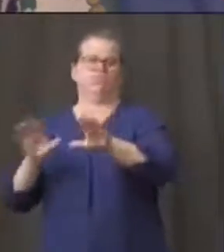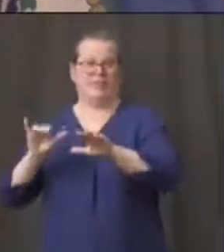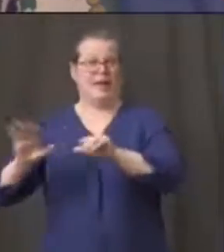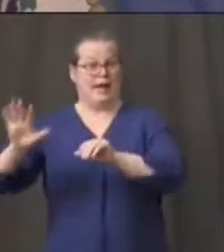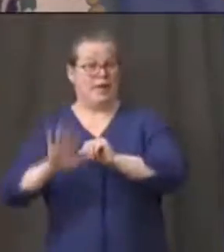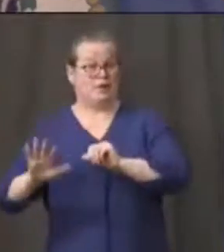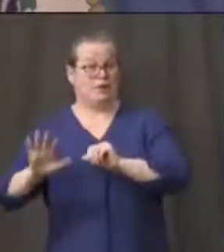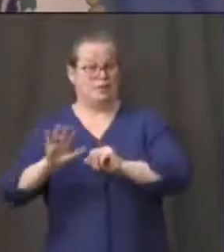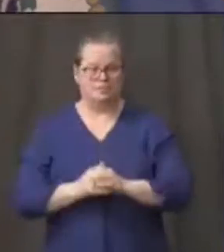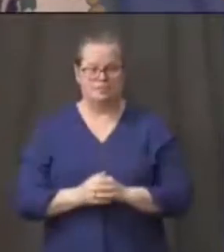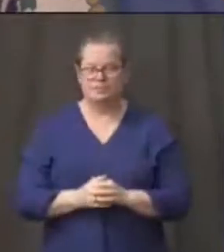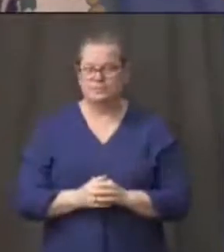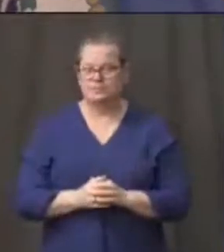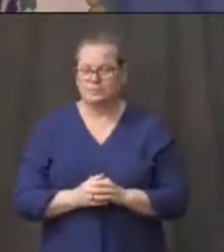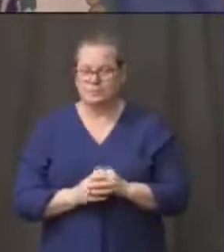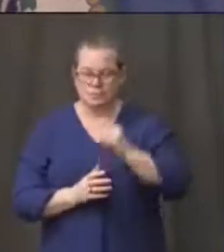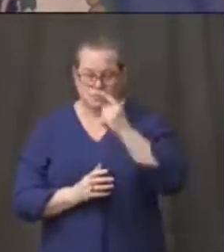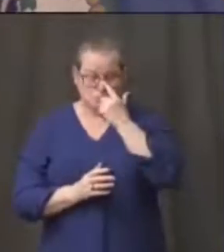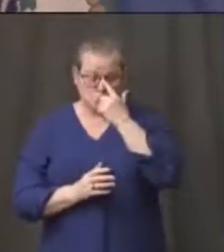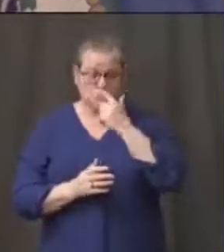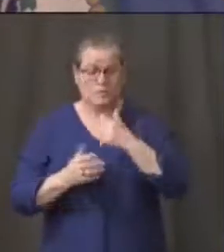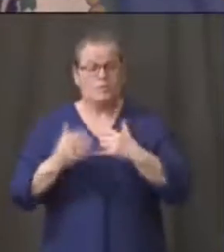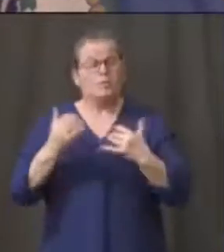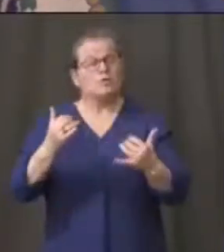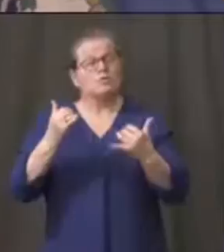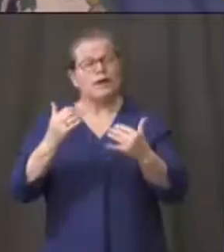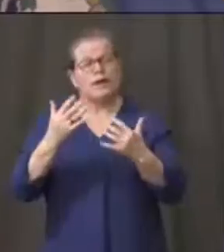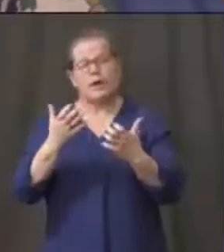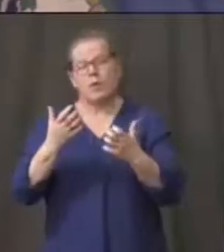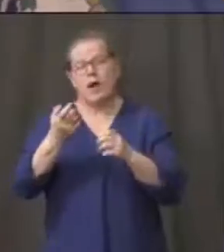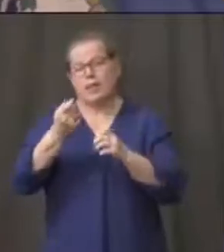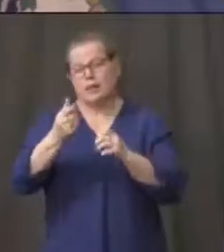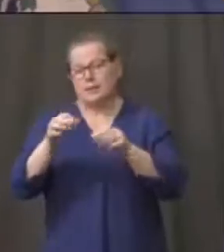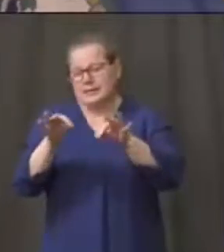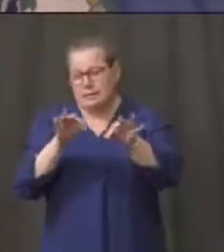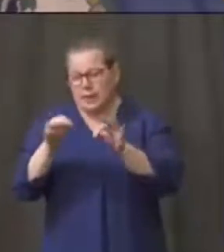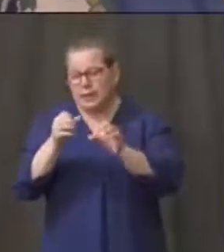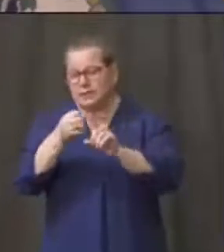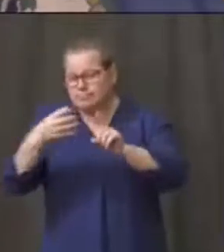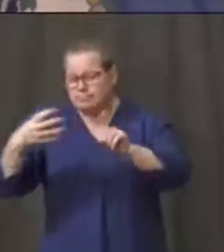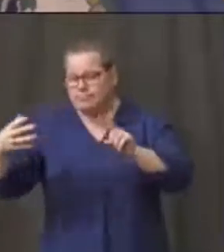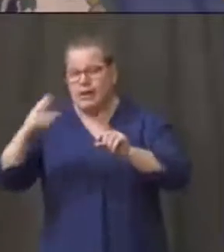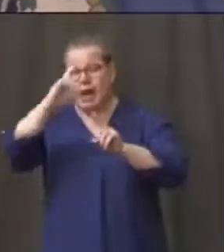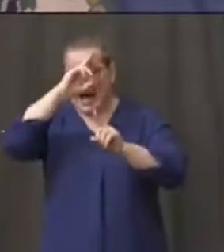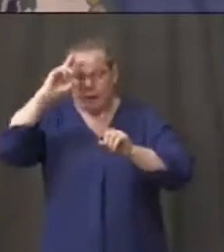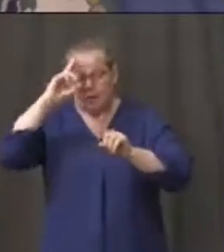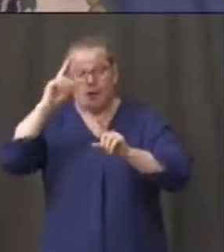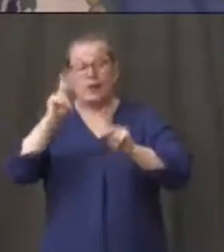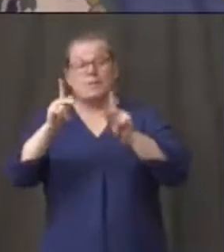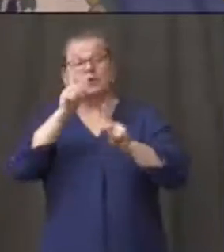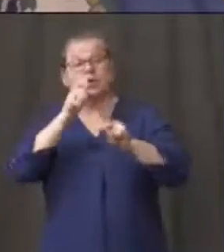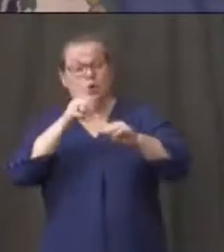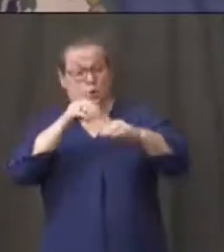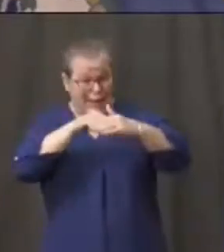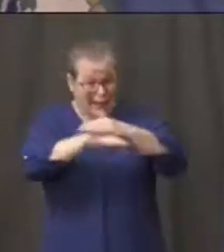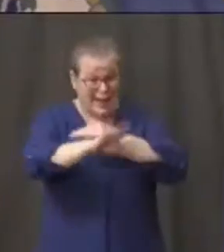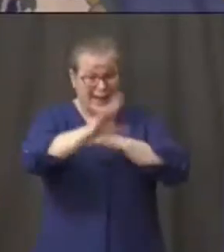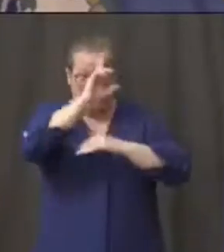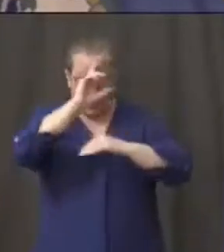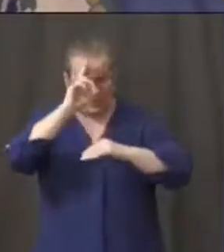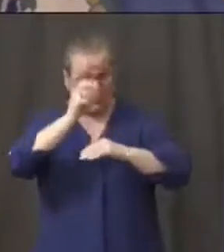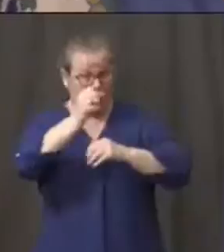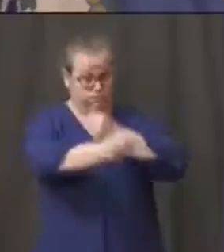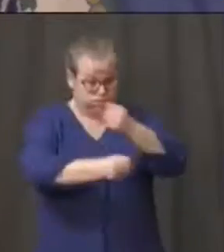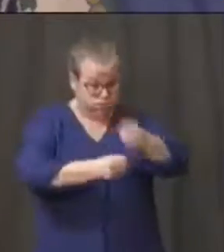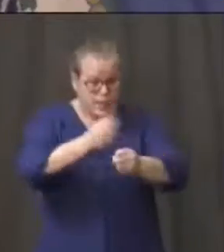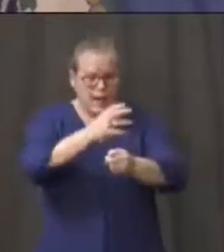I'd like to spend a little more time talking about hospitalizations and discharges. Because this is the number. I usually